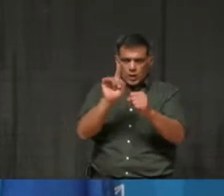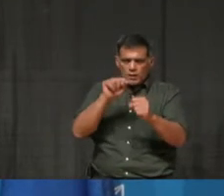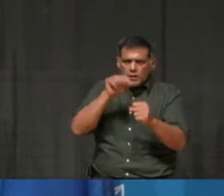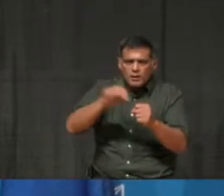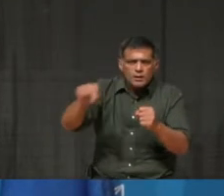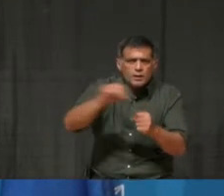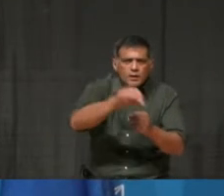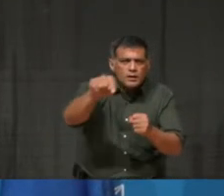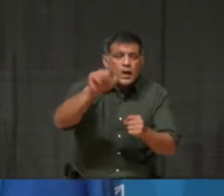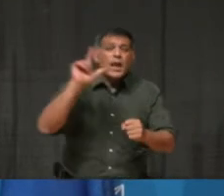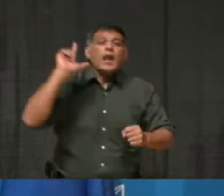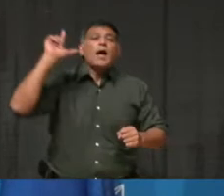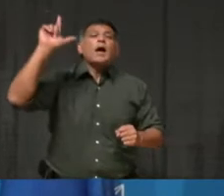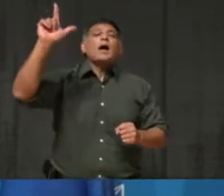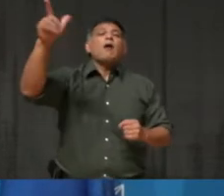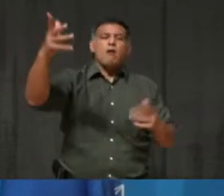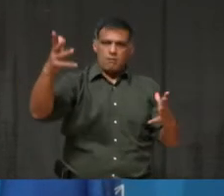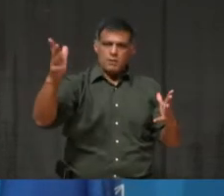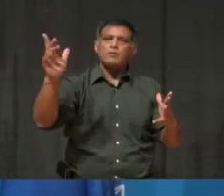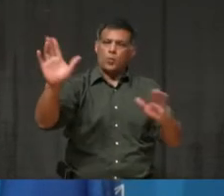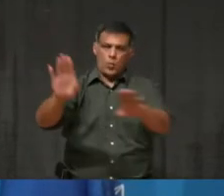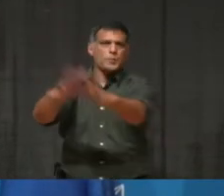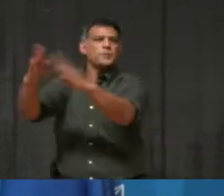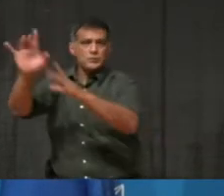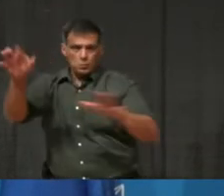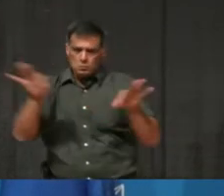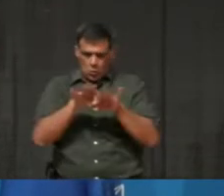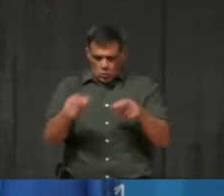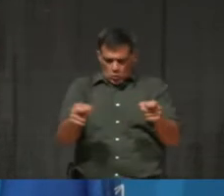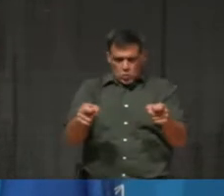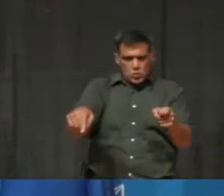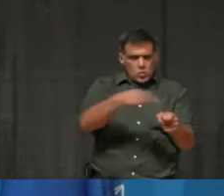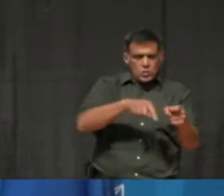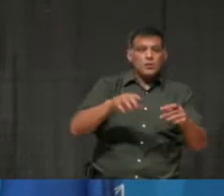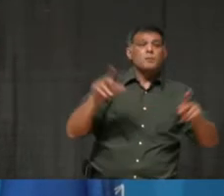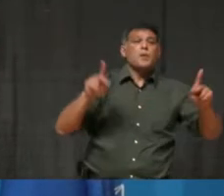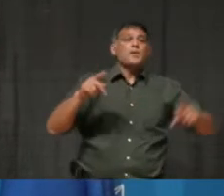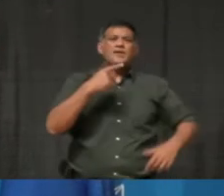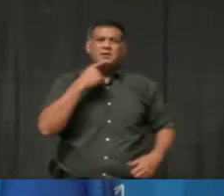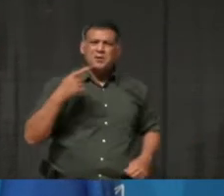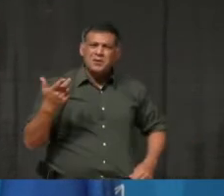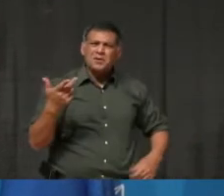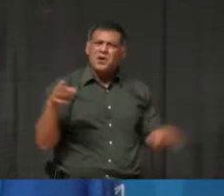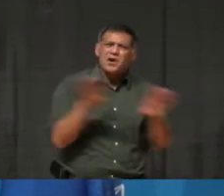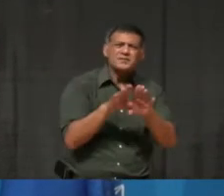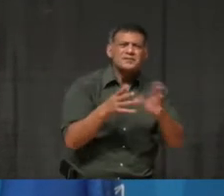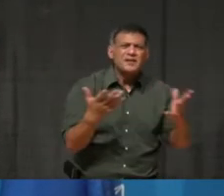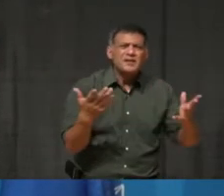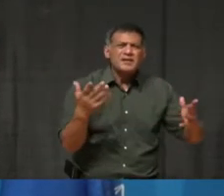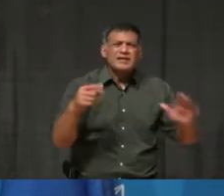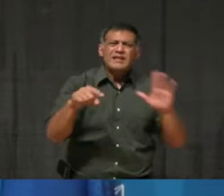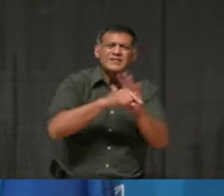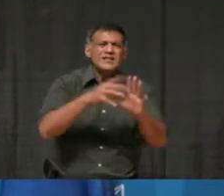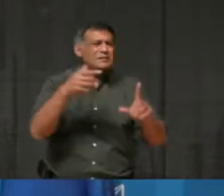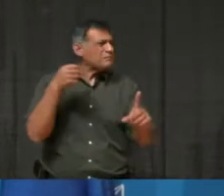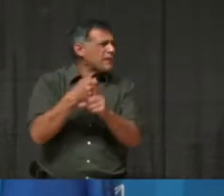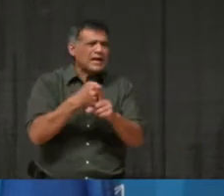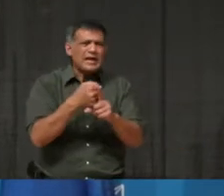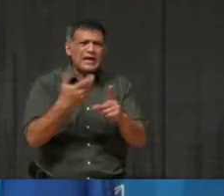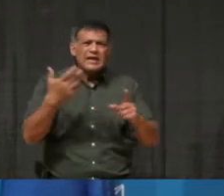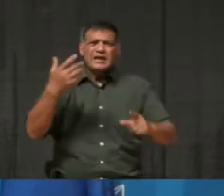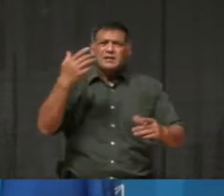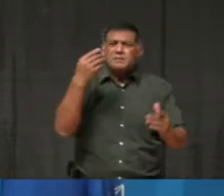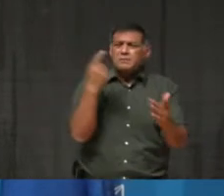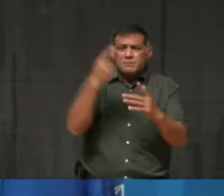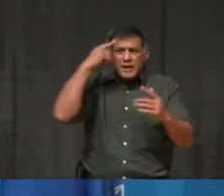Many people point out the negative impacts of closures on mental health and wellbeing, livelihoods, people's connectedness. We absolutely